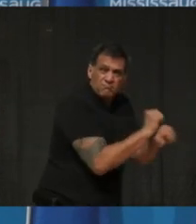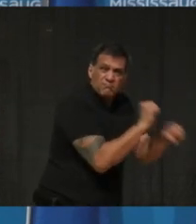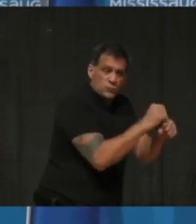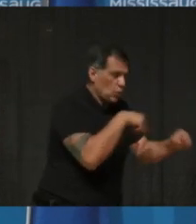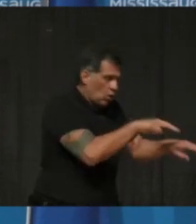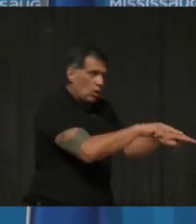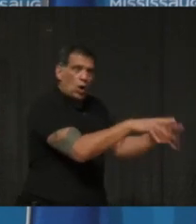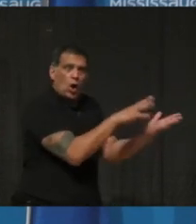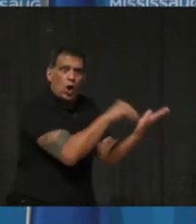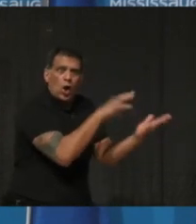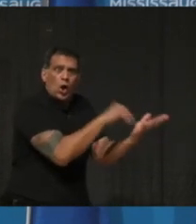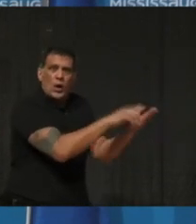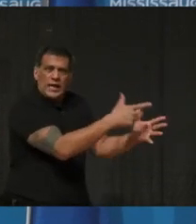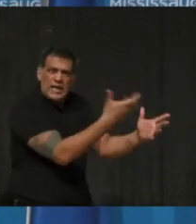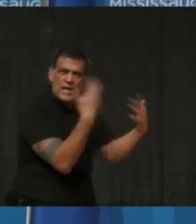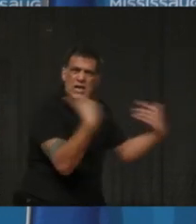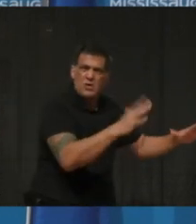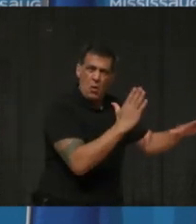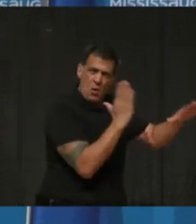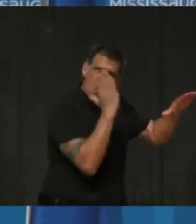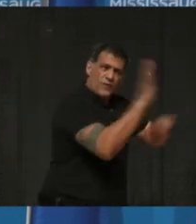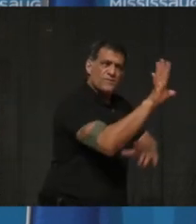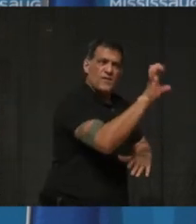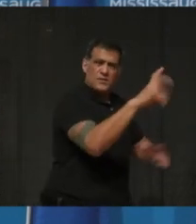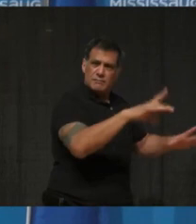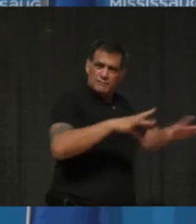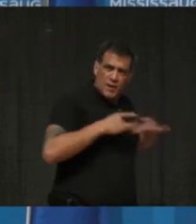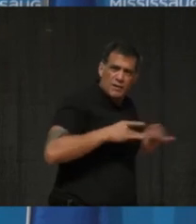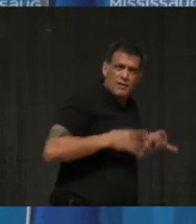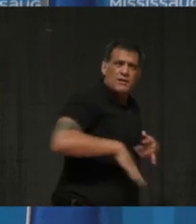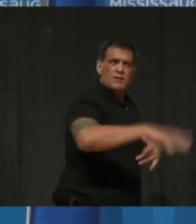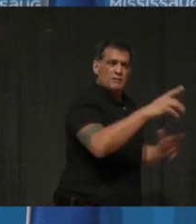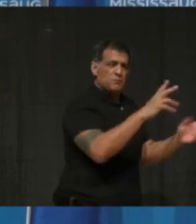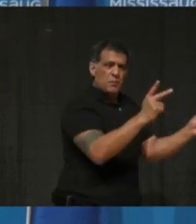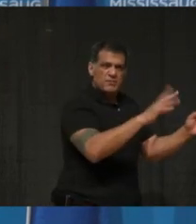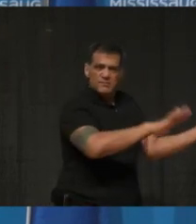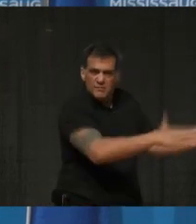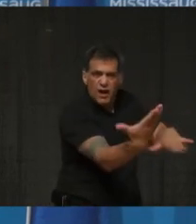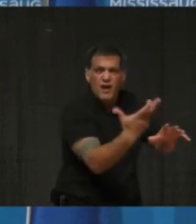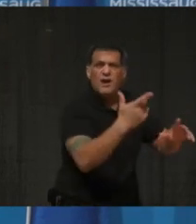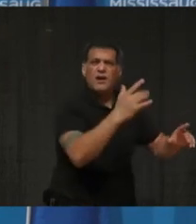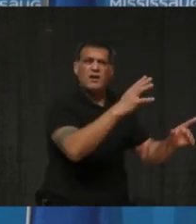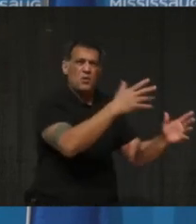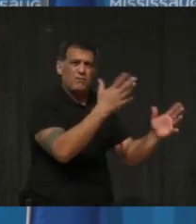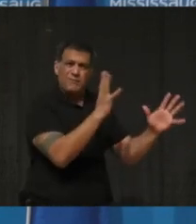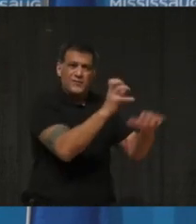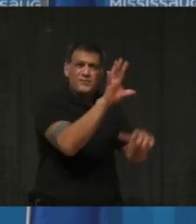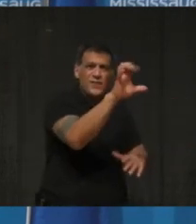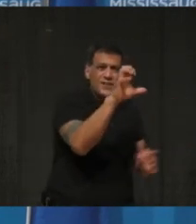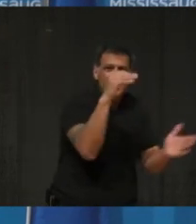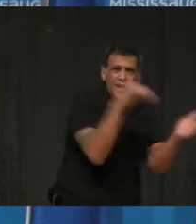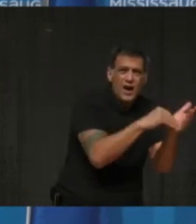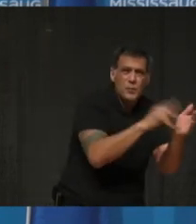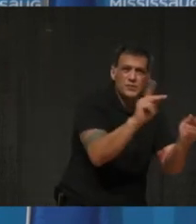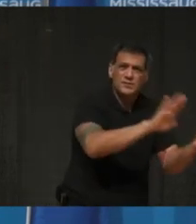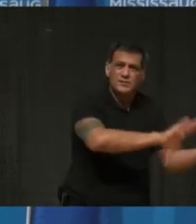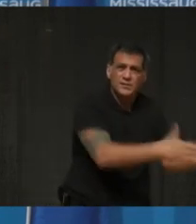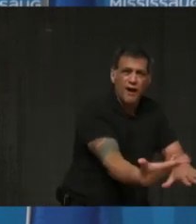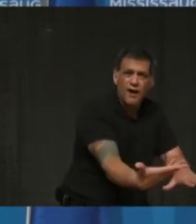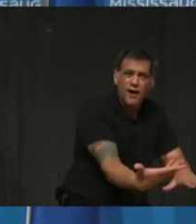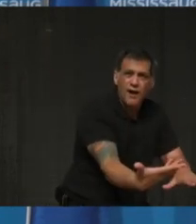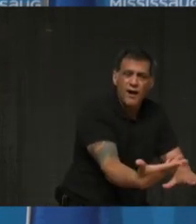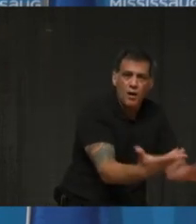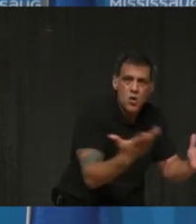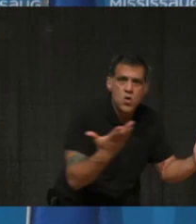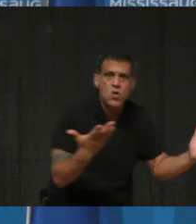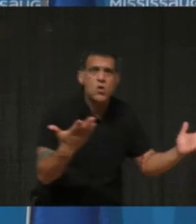have overrun capacity, and where just yesterday, it was marked that nearly half a million lives have been lost in that country, along